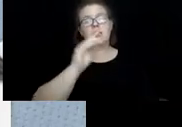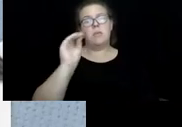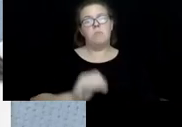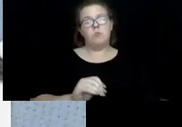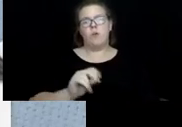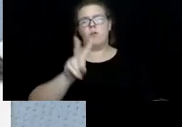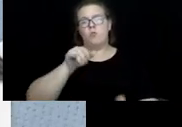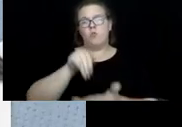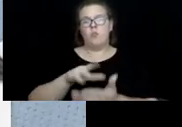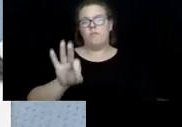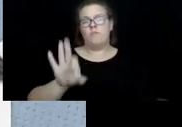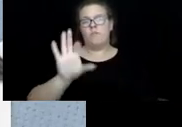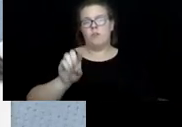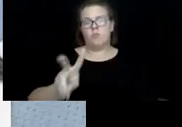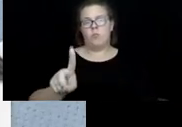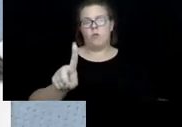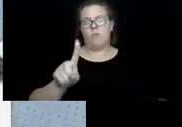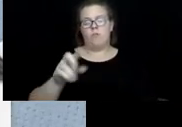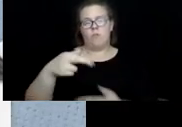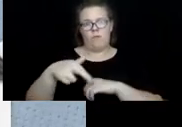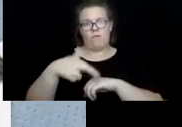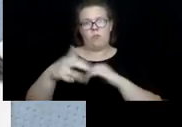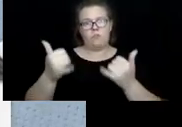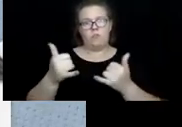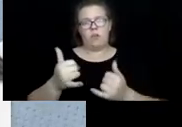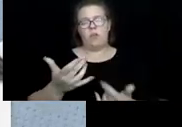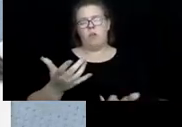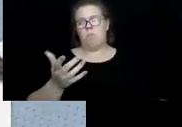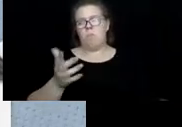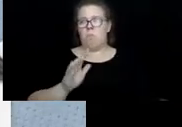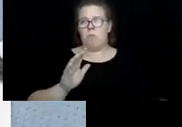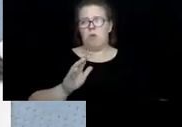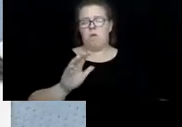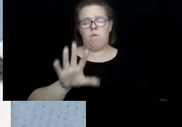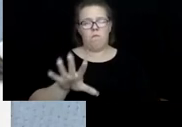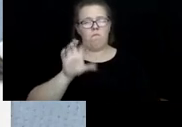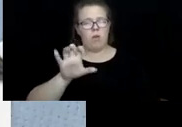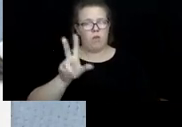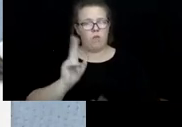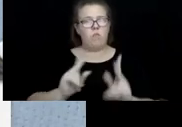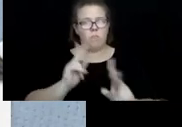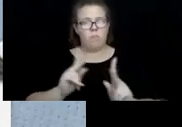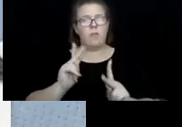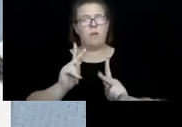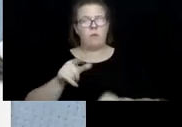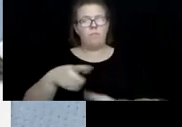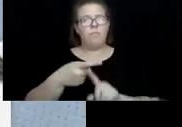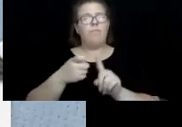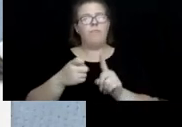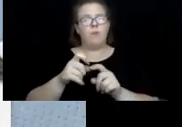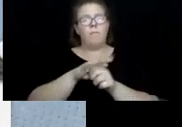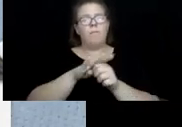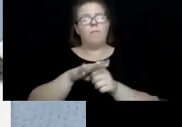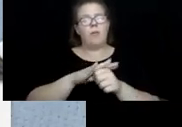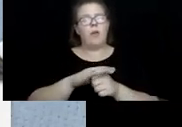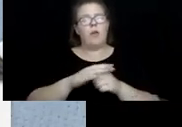,901 referrals today, a little over 500 people are from county residents under